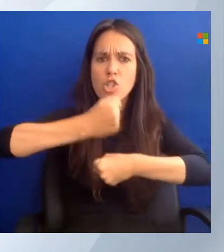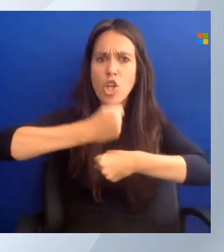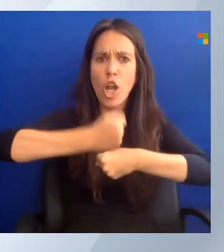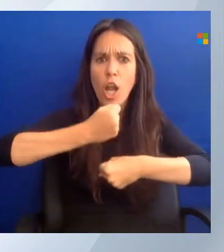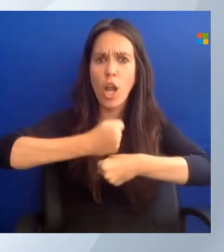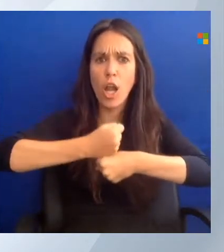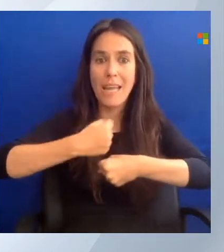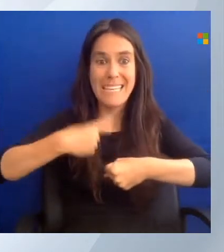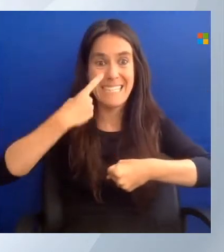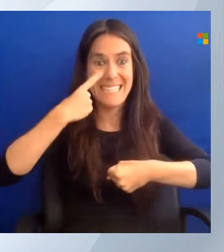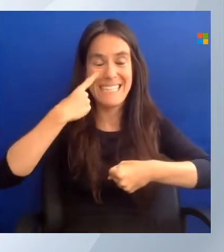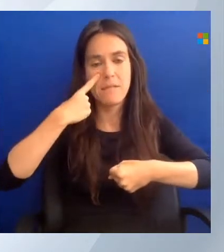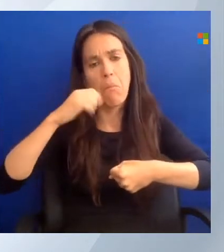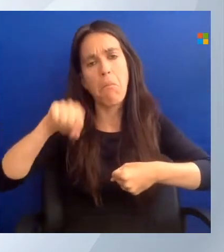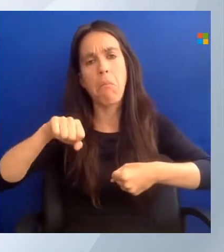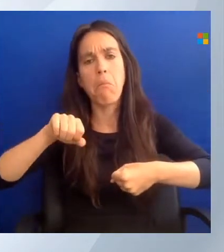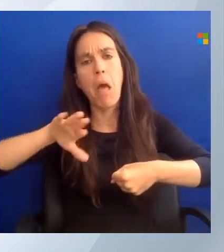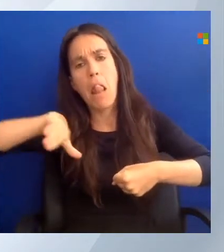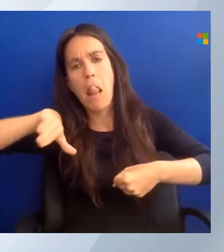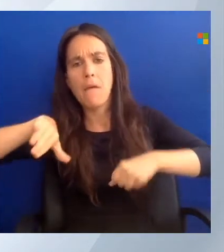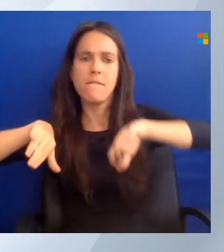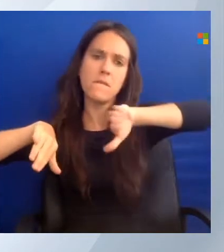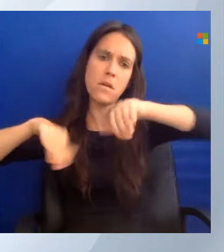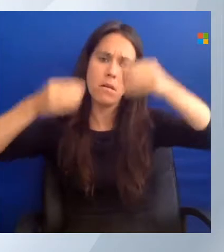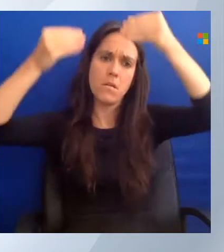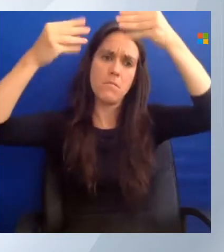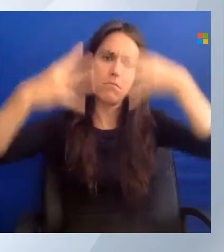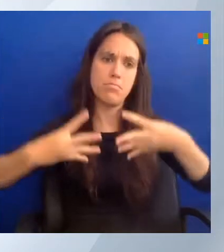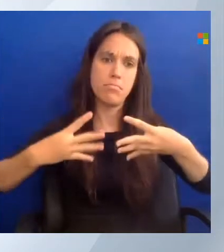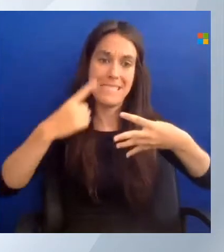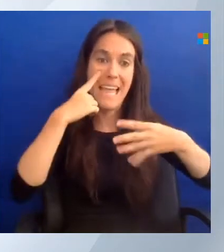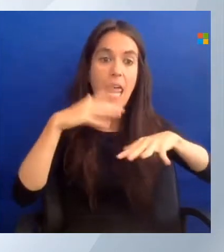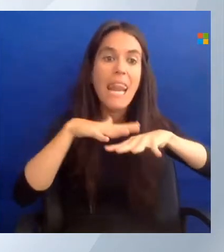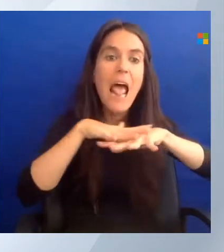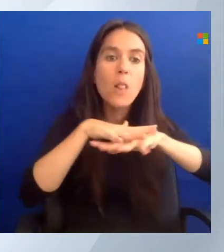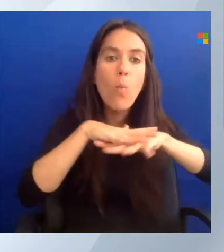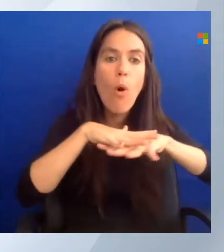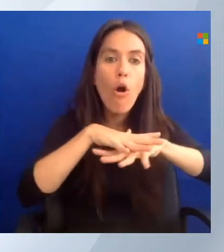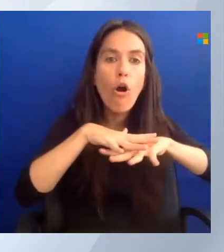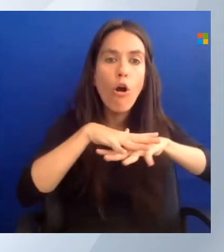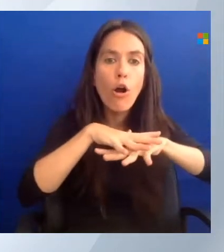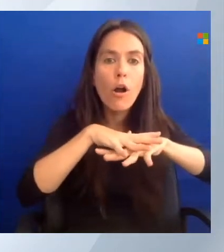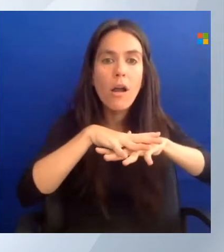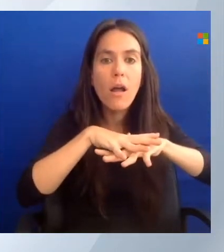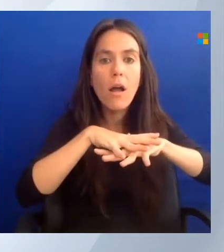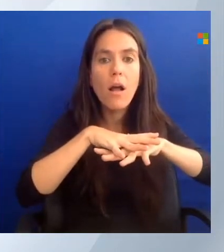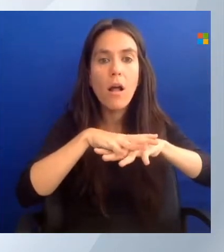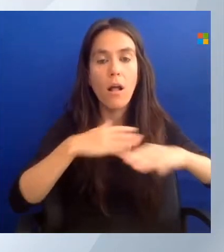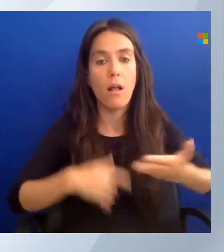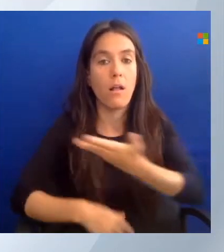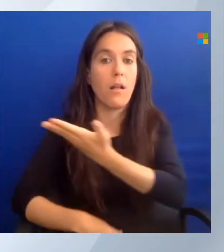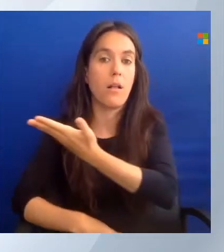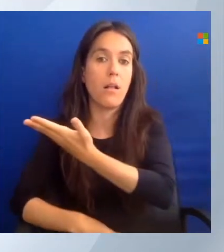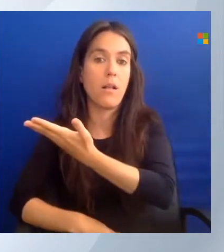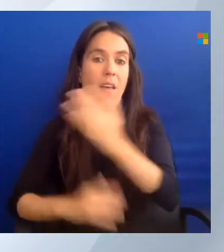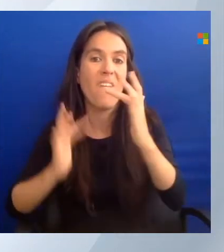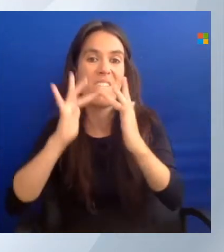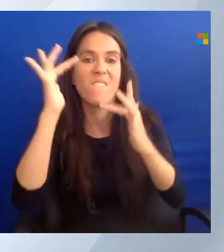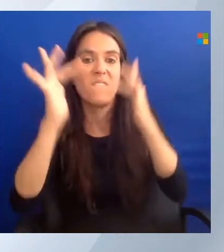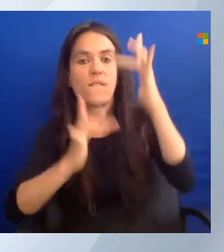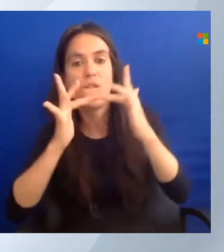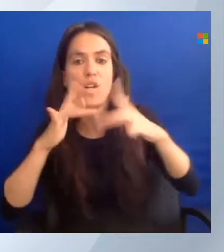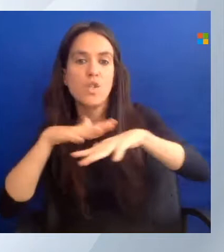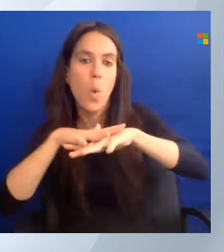you can move to networking. And you can find virtual network. But also load balancers and virtual network gateways. And